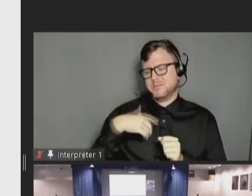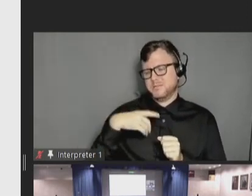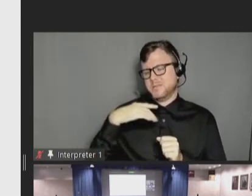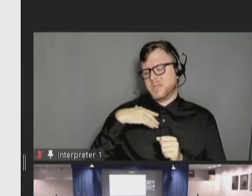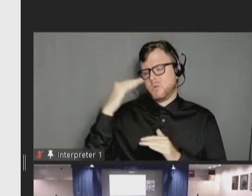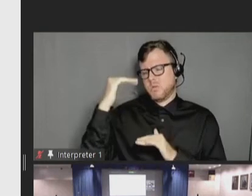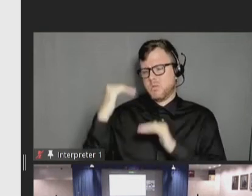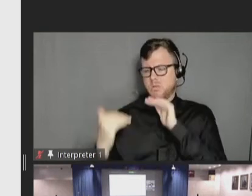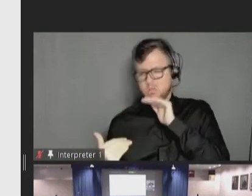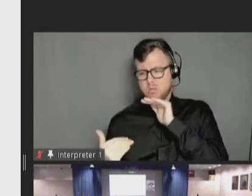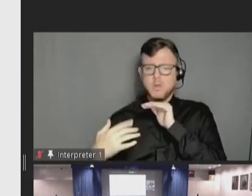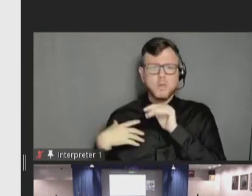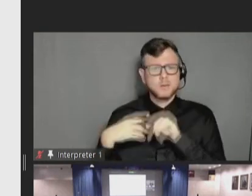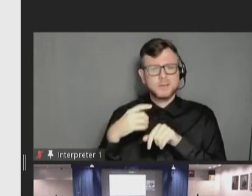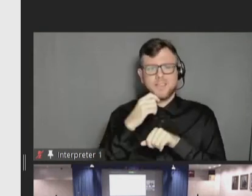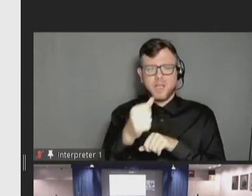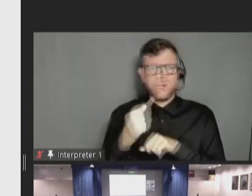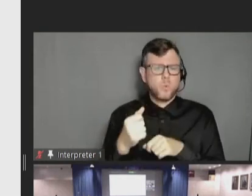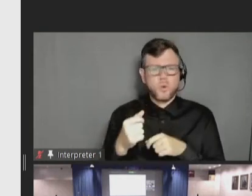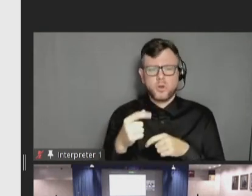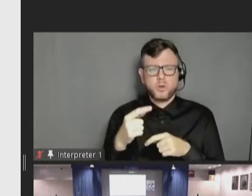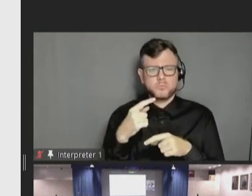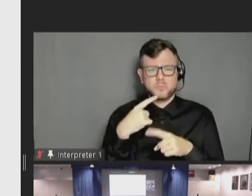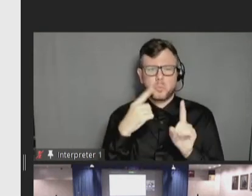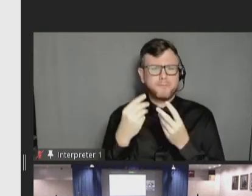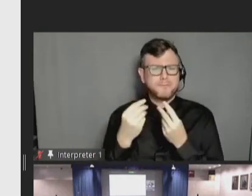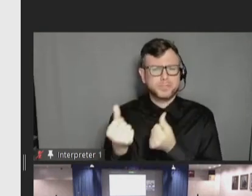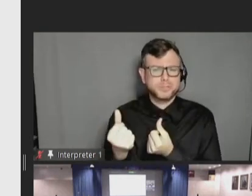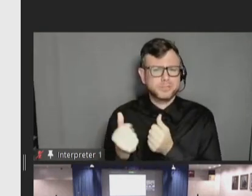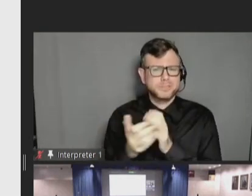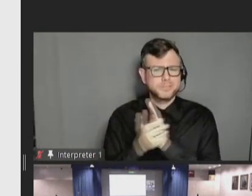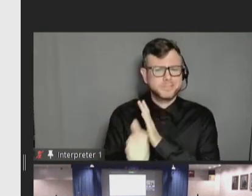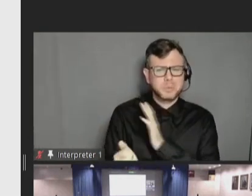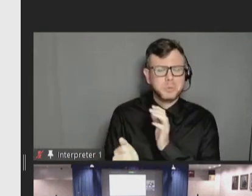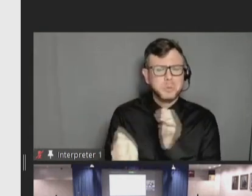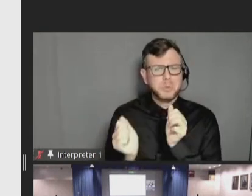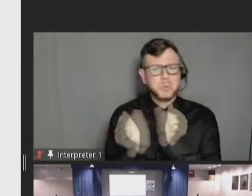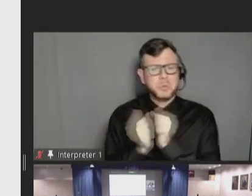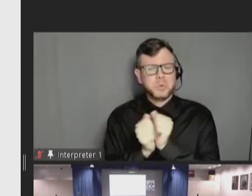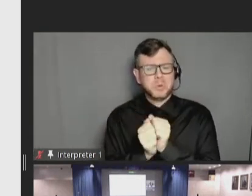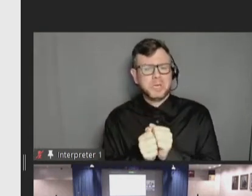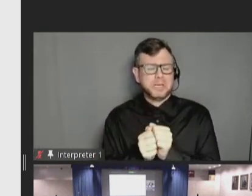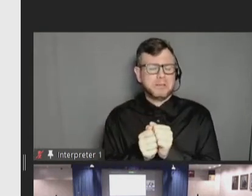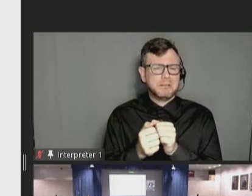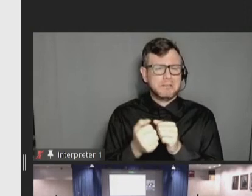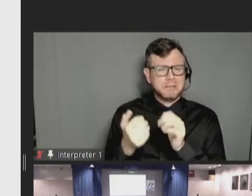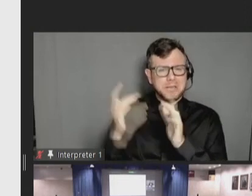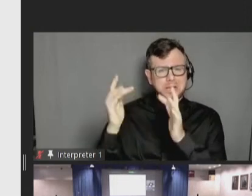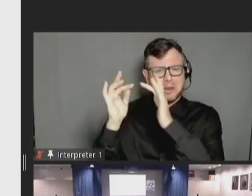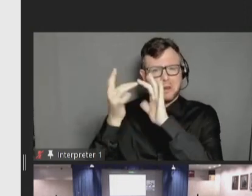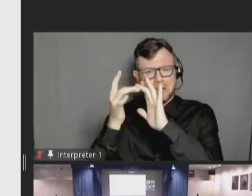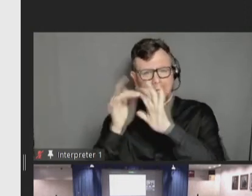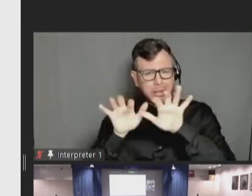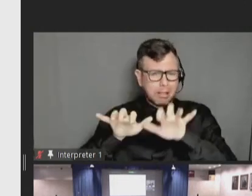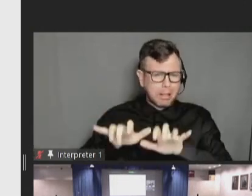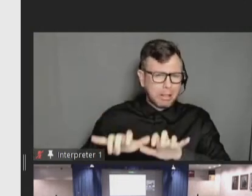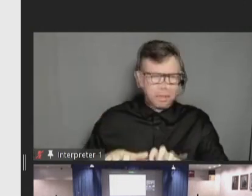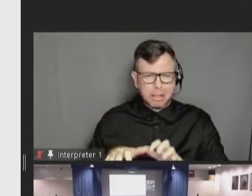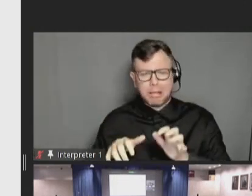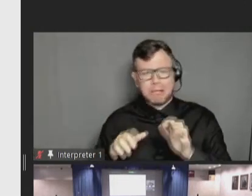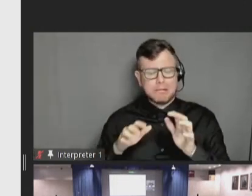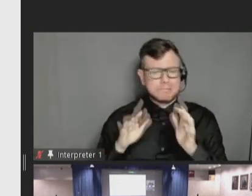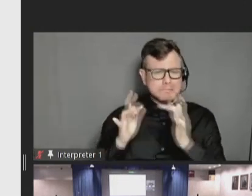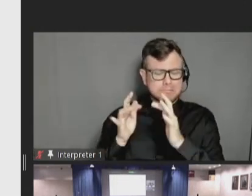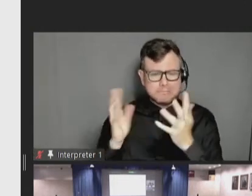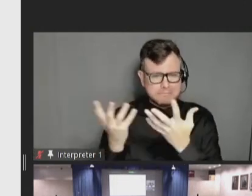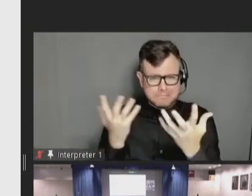because they just weren't proficient and didn't understand the use of internet and websites. So, we